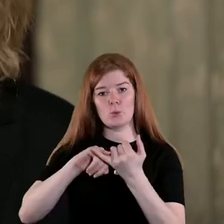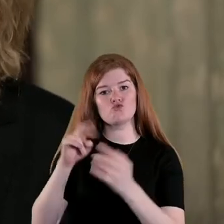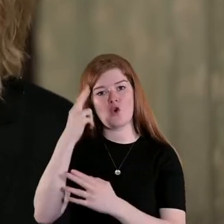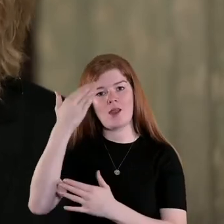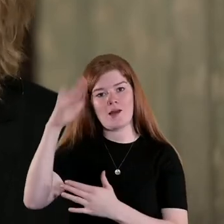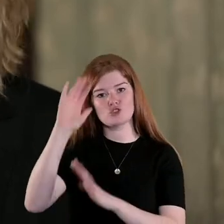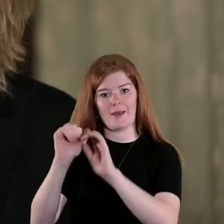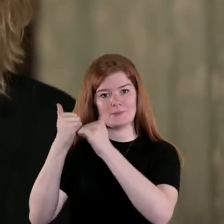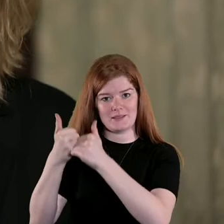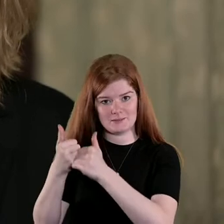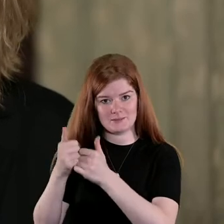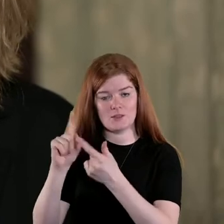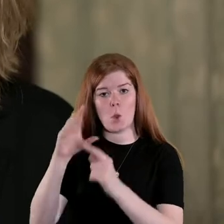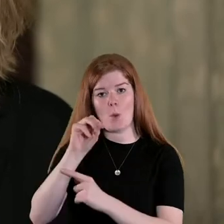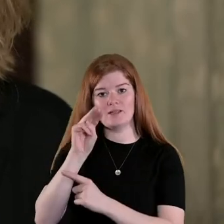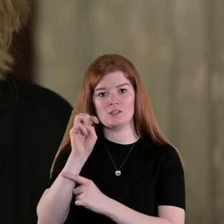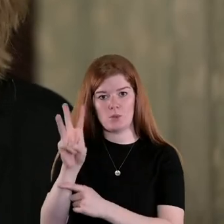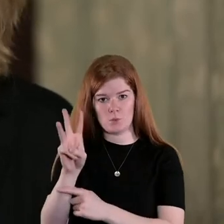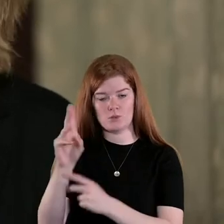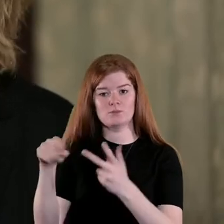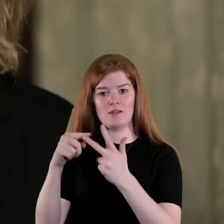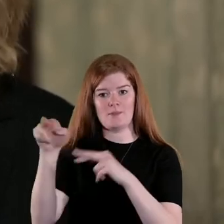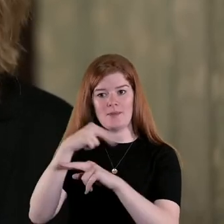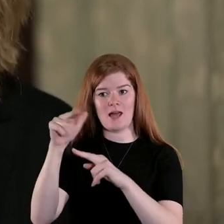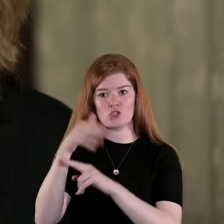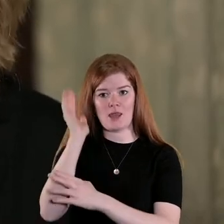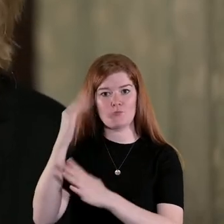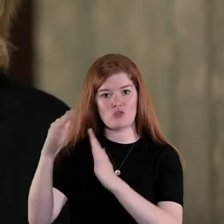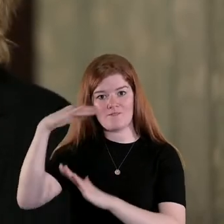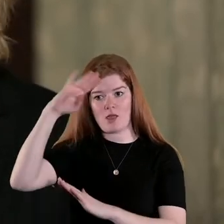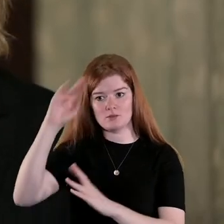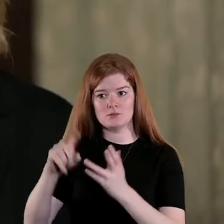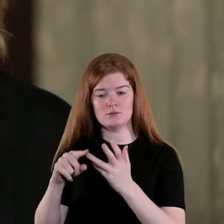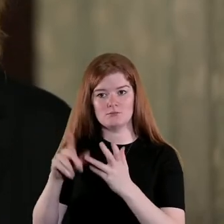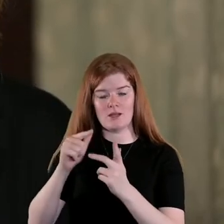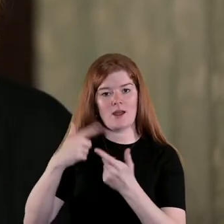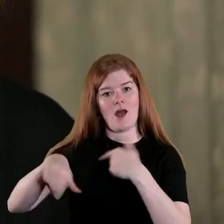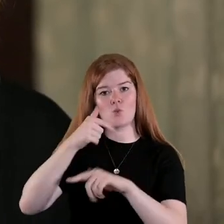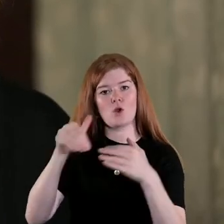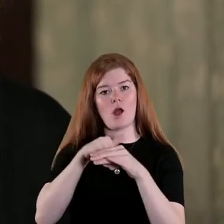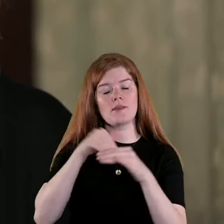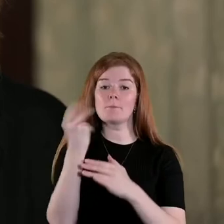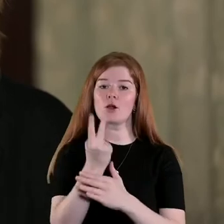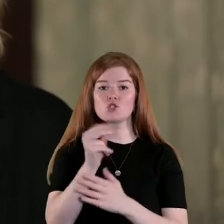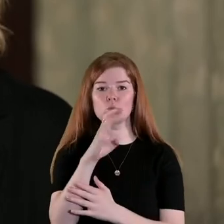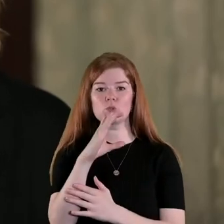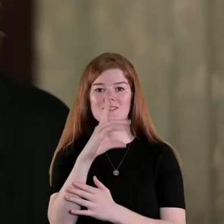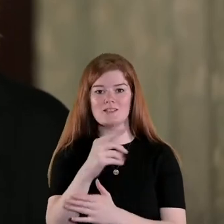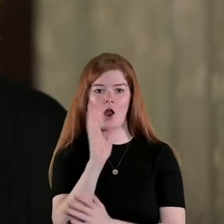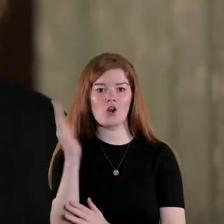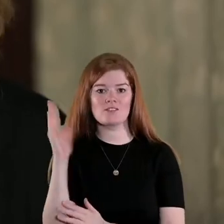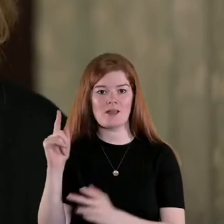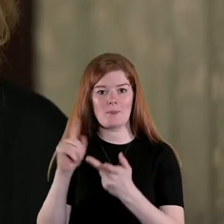Irish Academy the OPW the National Library of Ireland and our content partners UCD archives